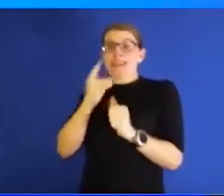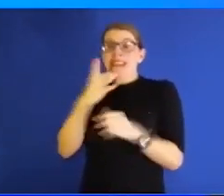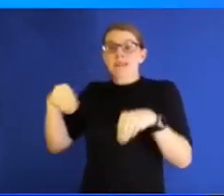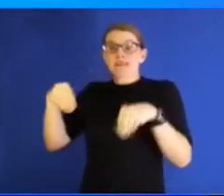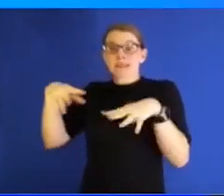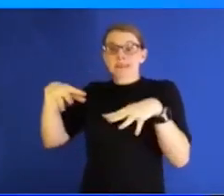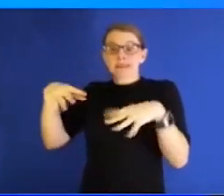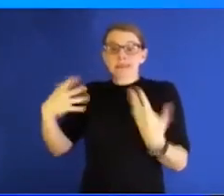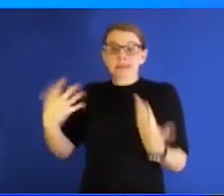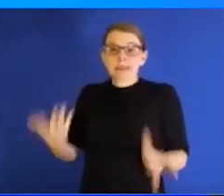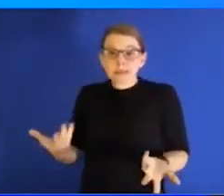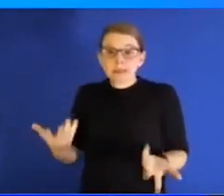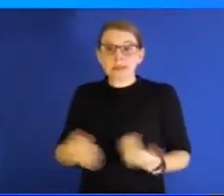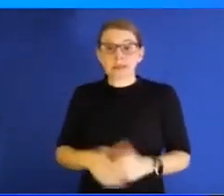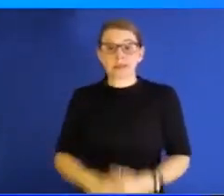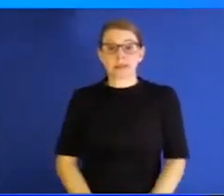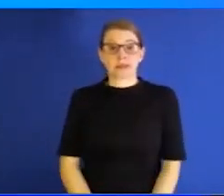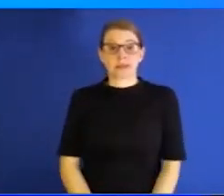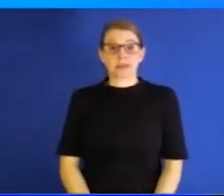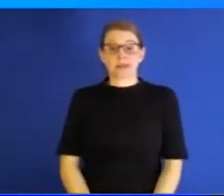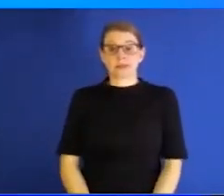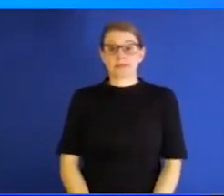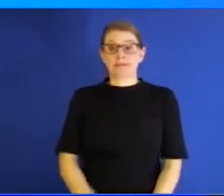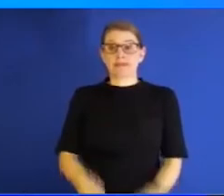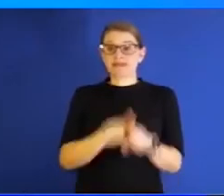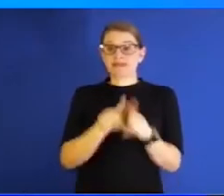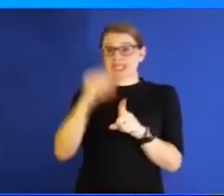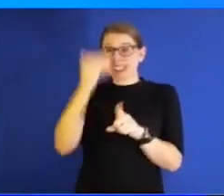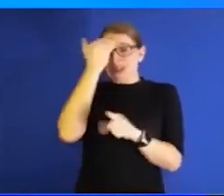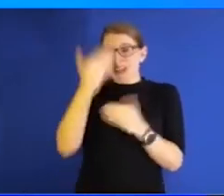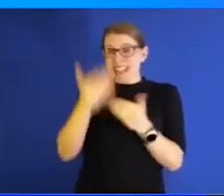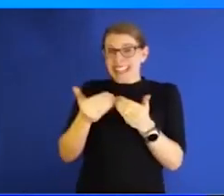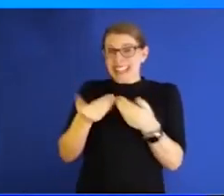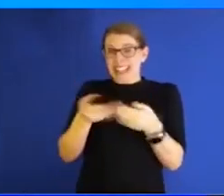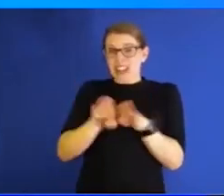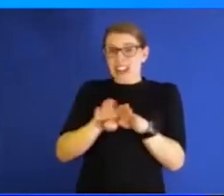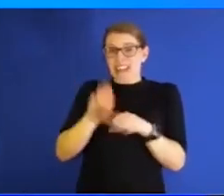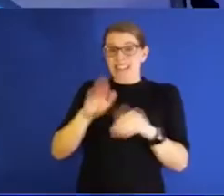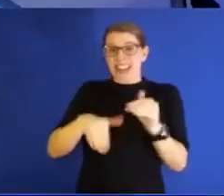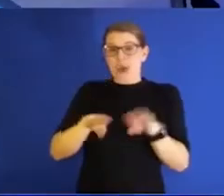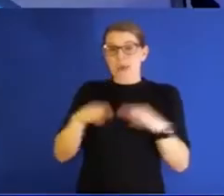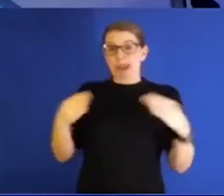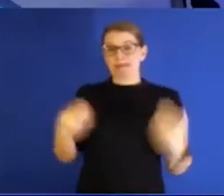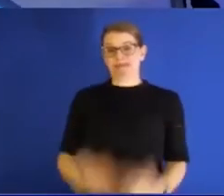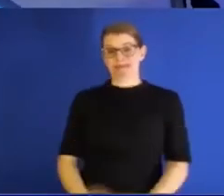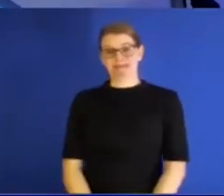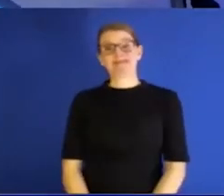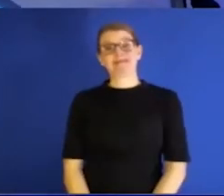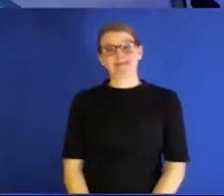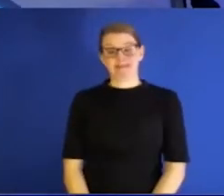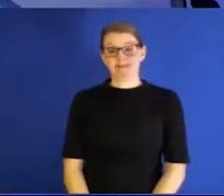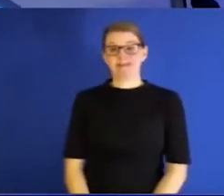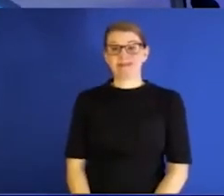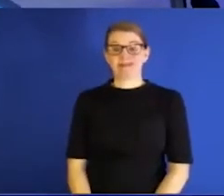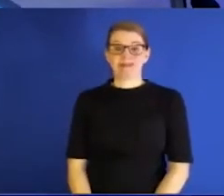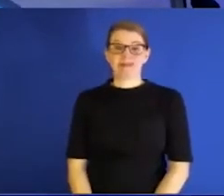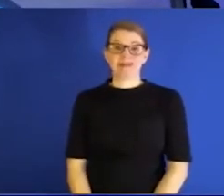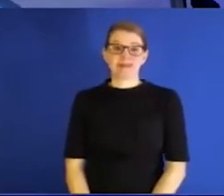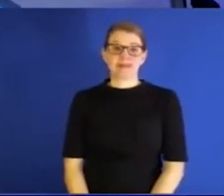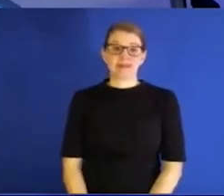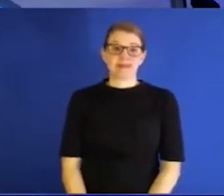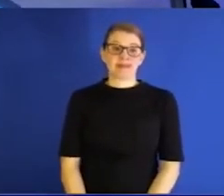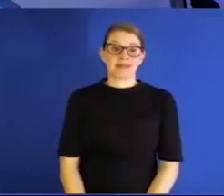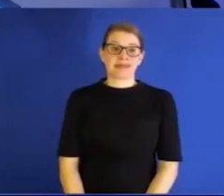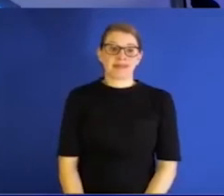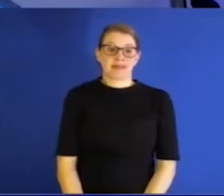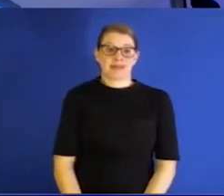knowing that it's a lot easier to shut down than it is to open up. And so I think that was probably the hardest time for